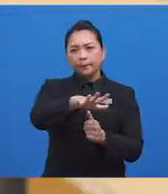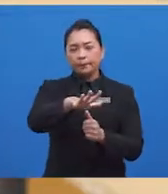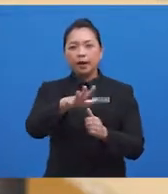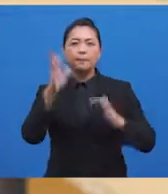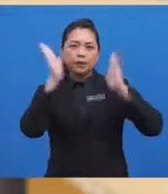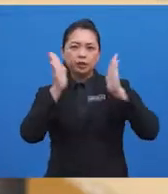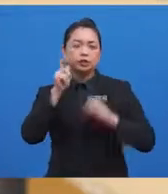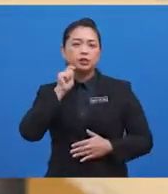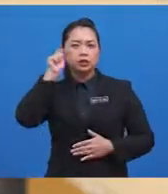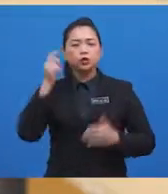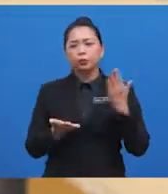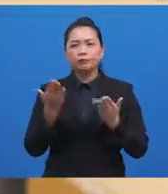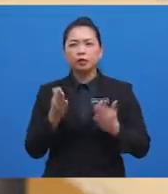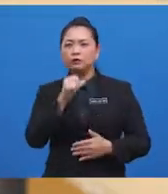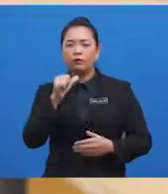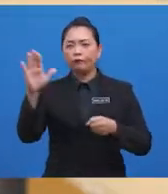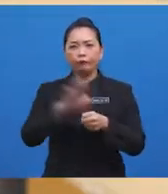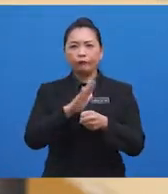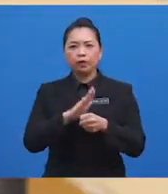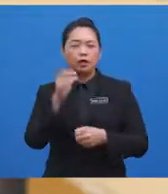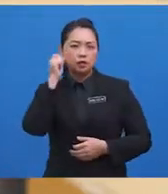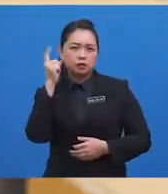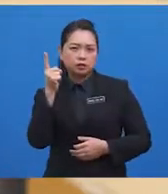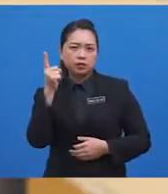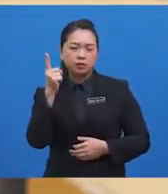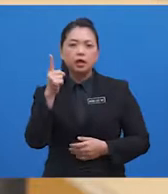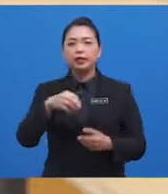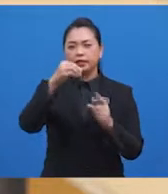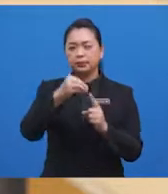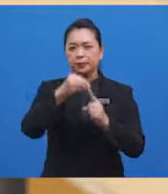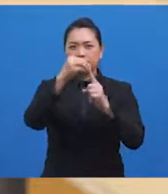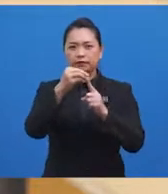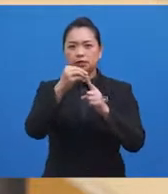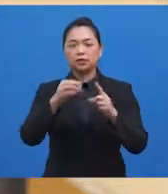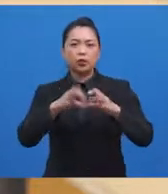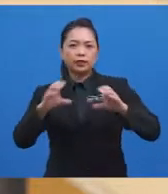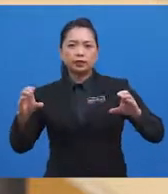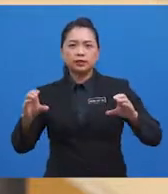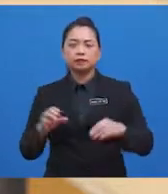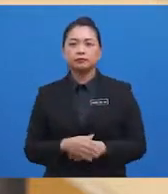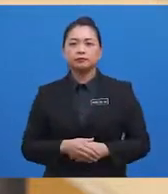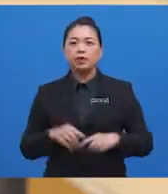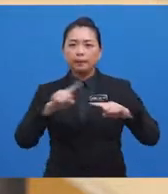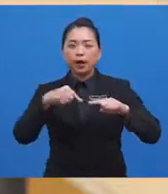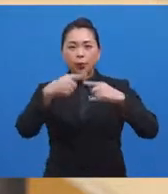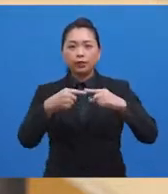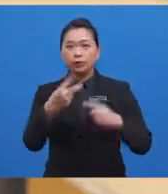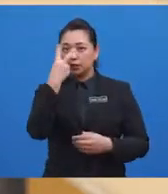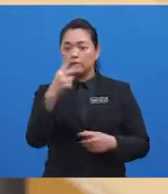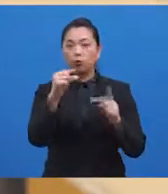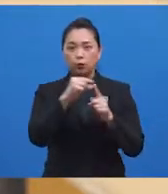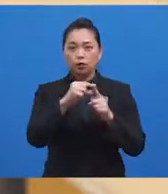Now you may not fully grasp the meaning of substance in a specific context, but upon seeing the word abuse,